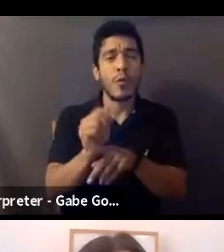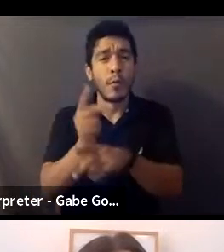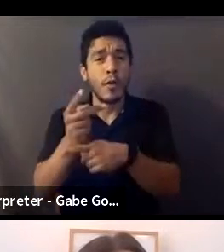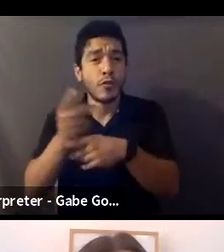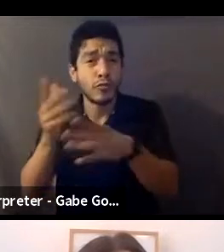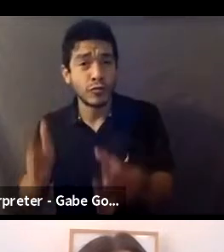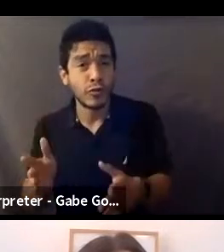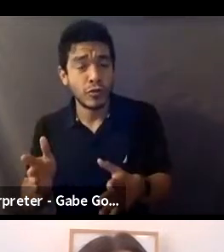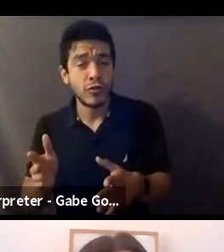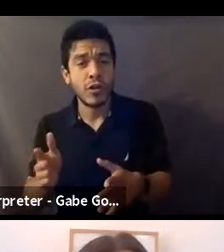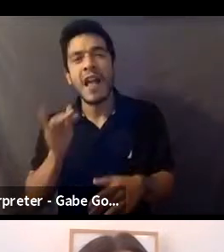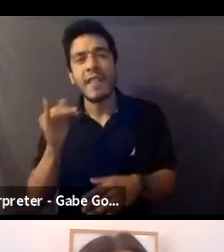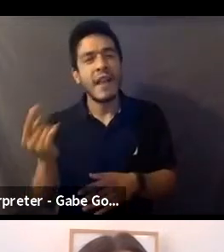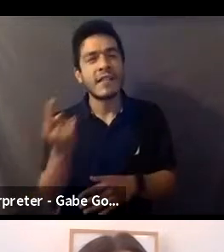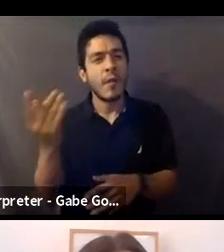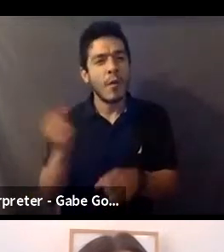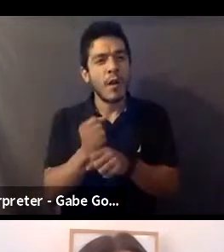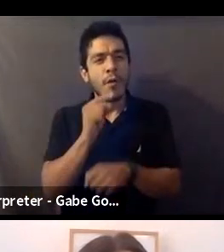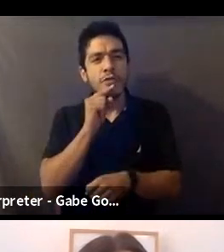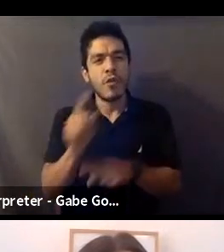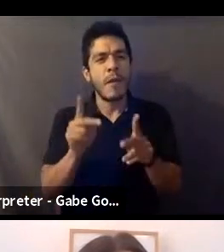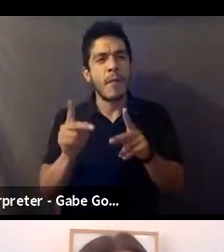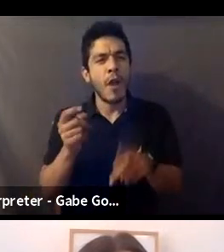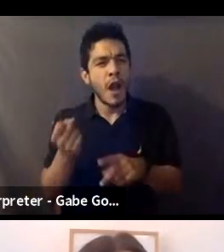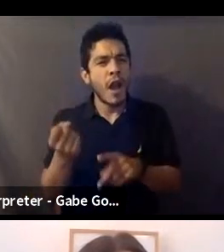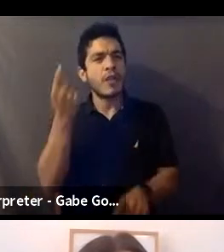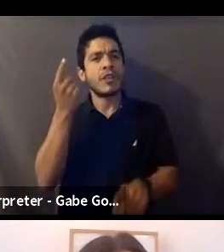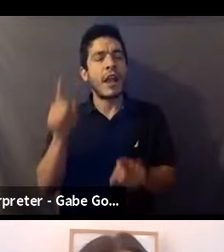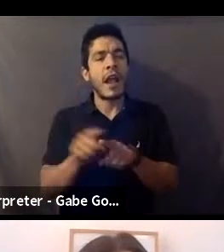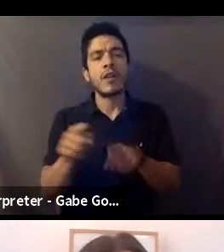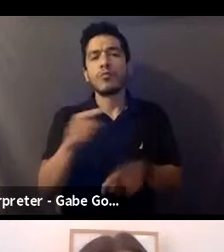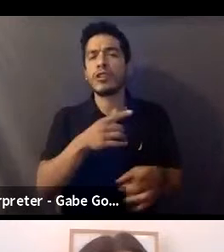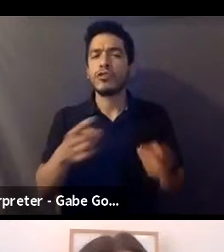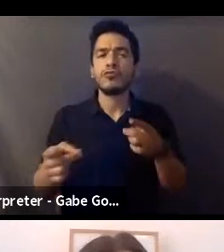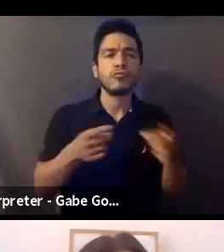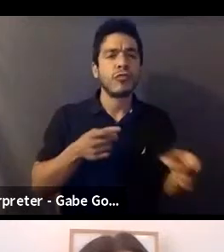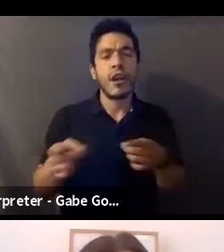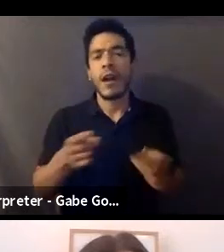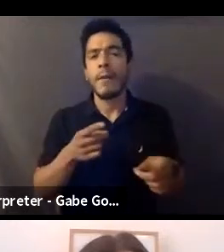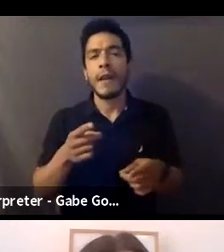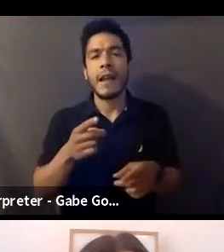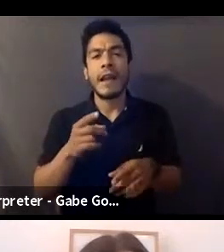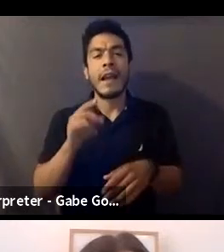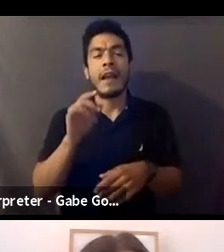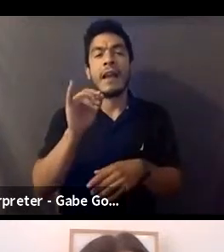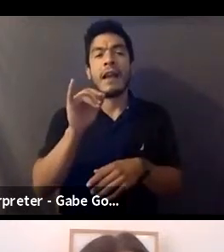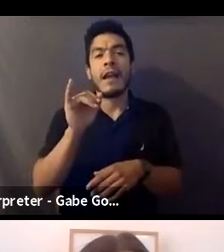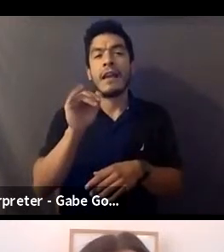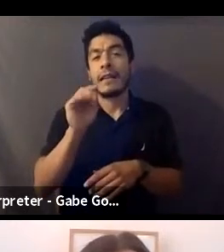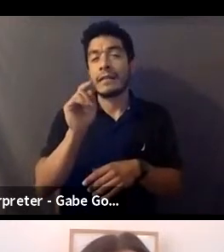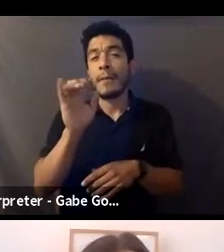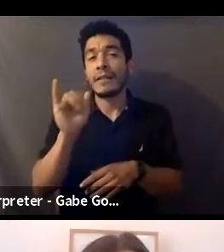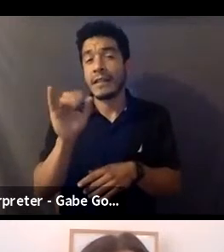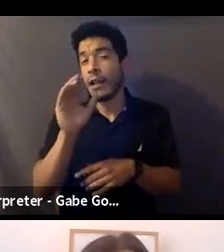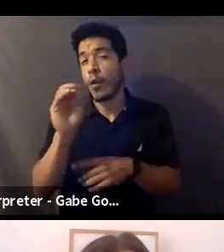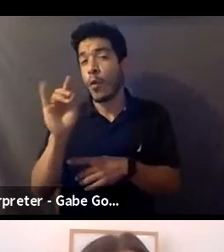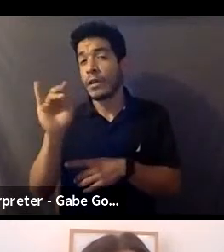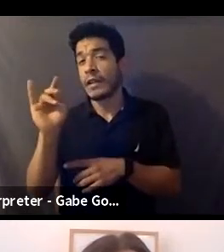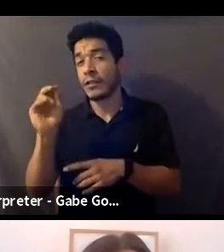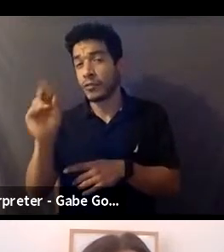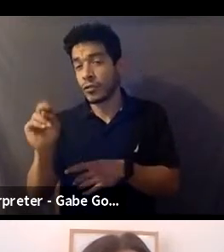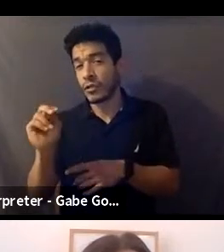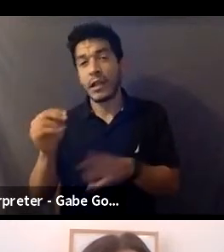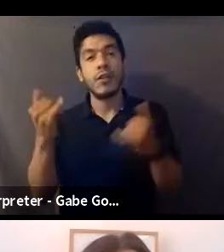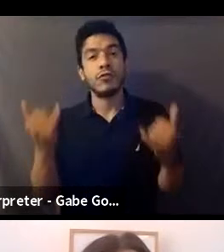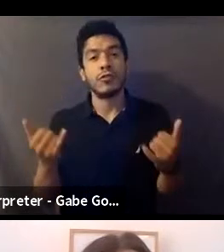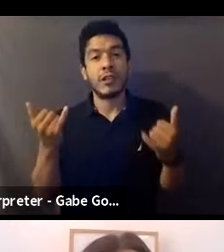is part of what we want to make sure people understand as we describe intimacy coordination today. And we really want to focus on this work